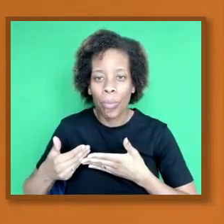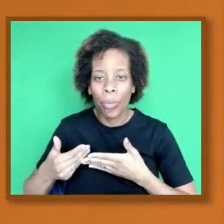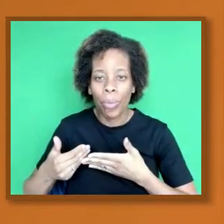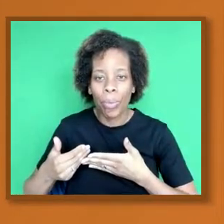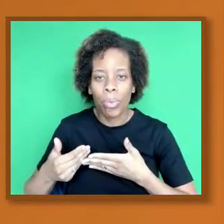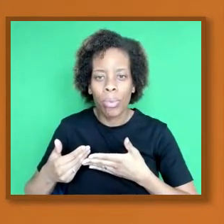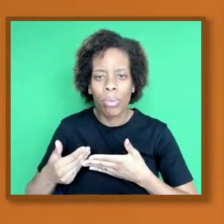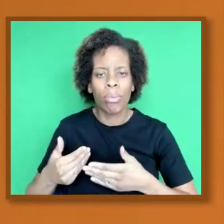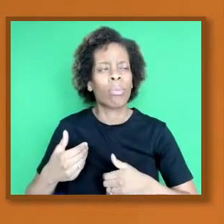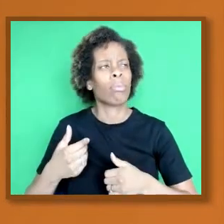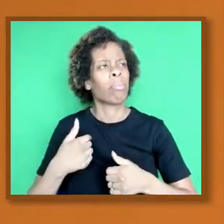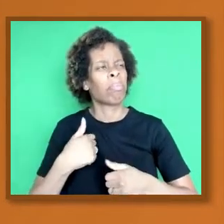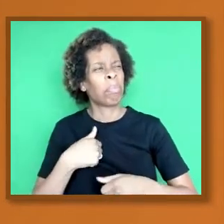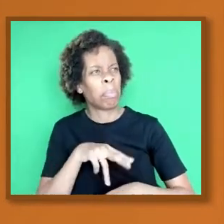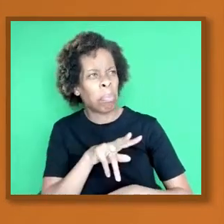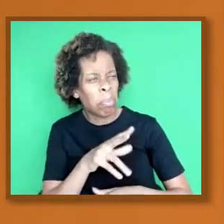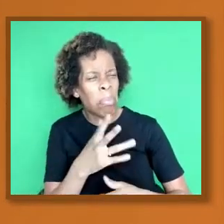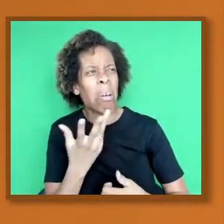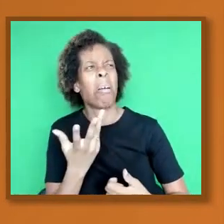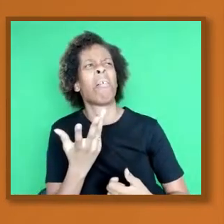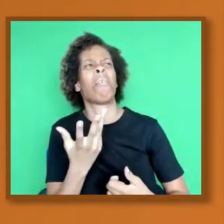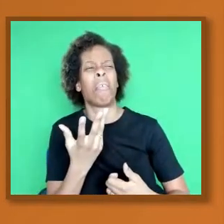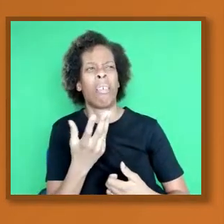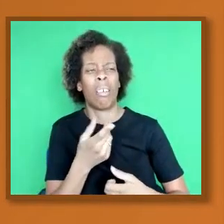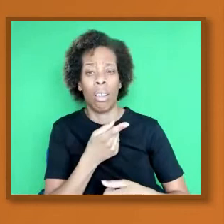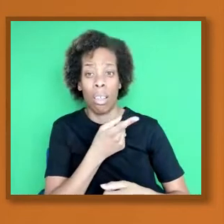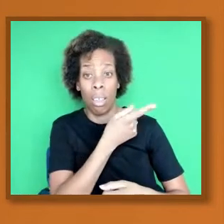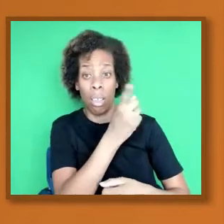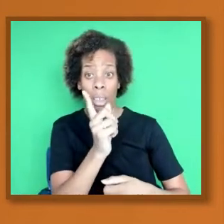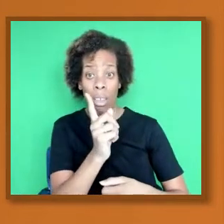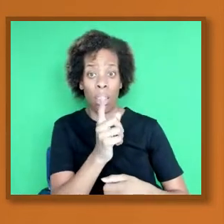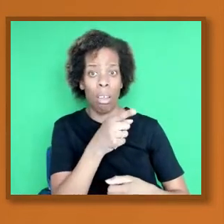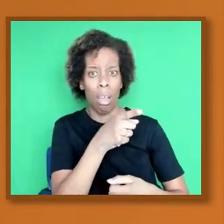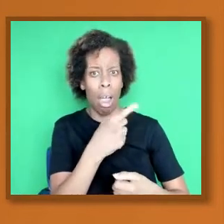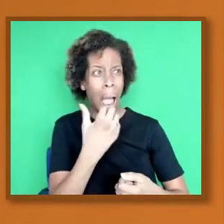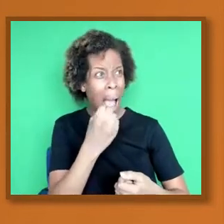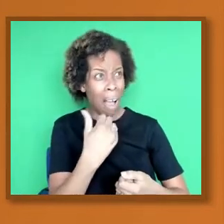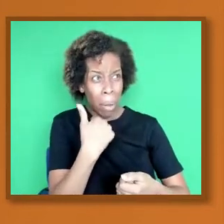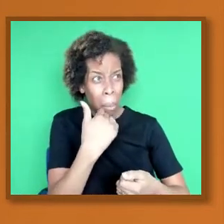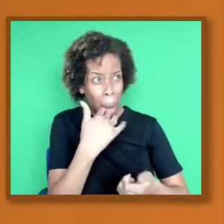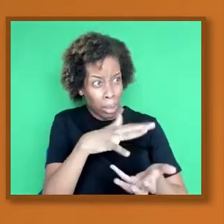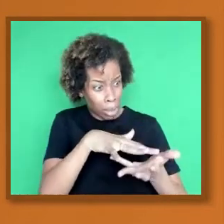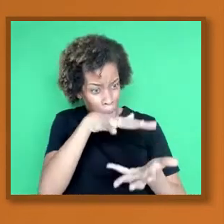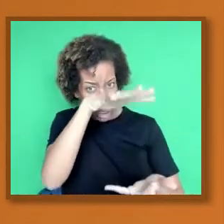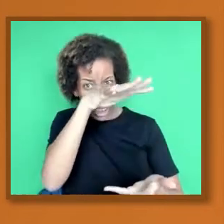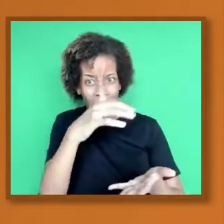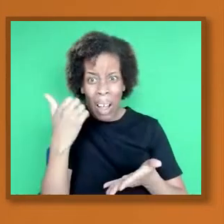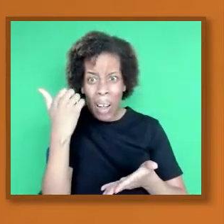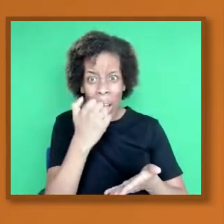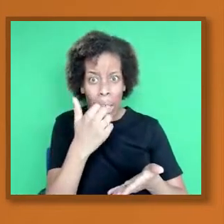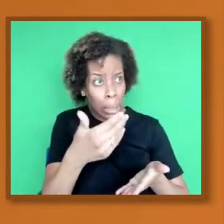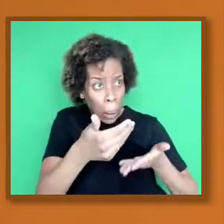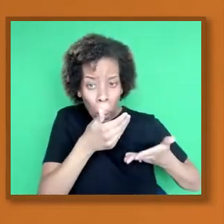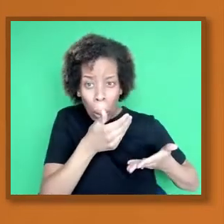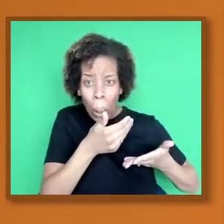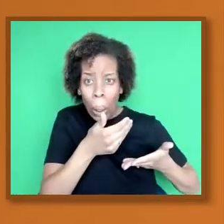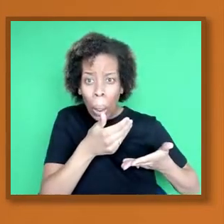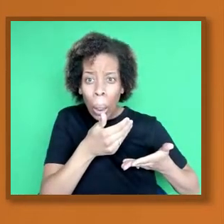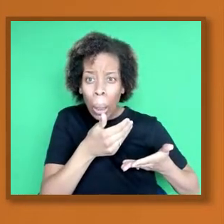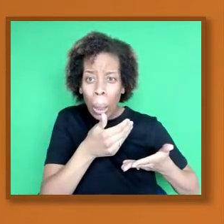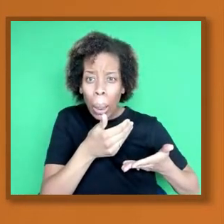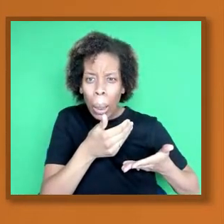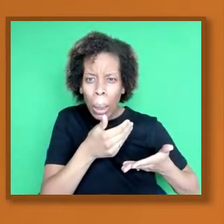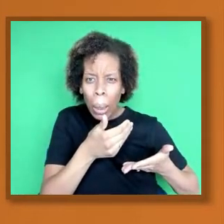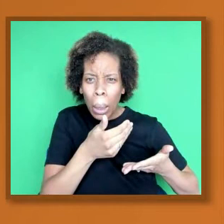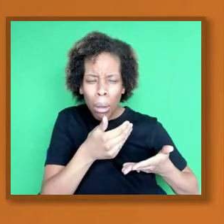actually, the fact that they are hoarding the vaccine in such numbers, that means that actually, for them,